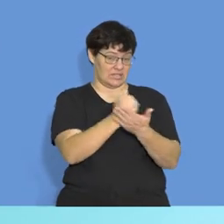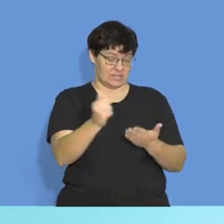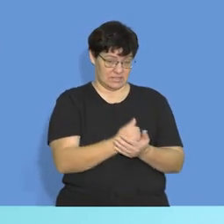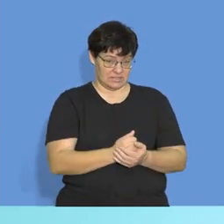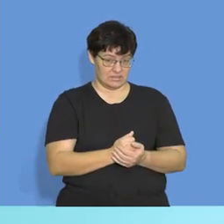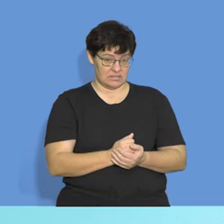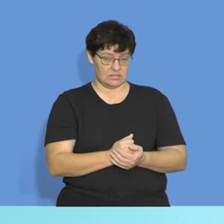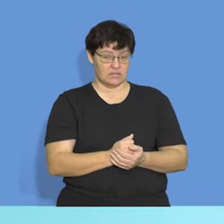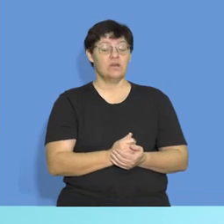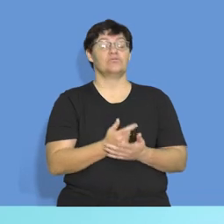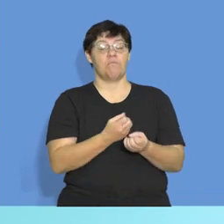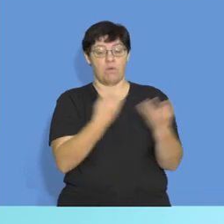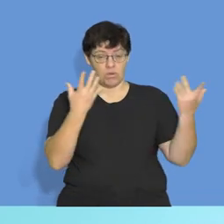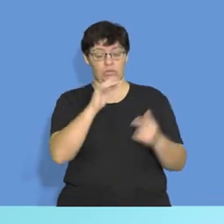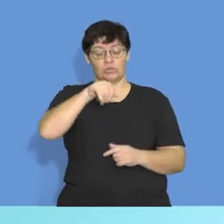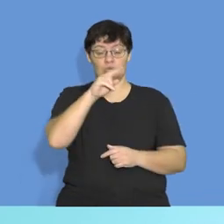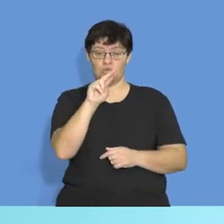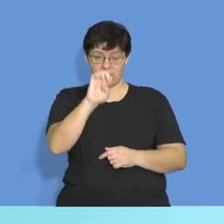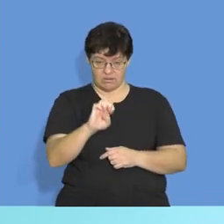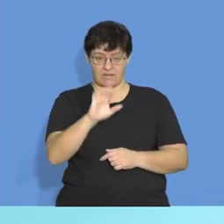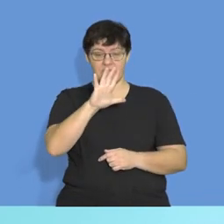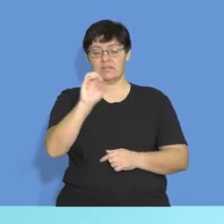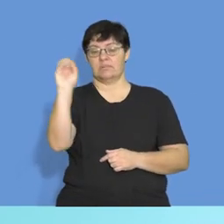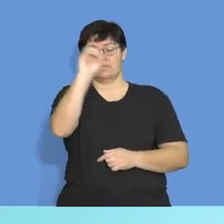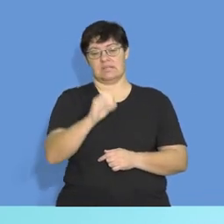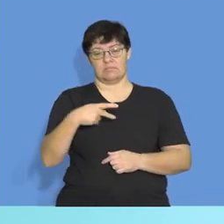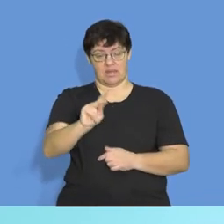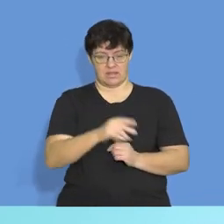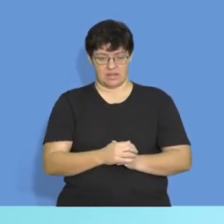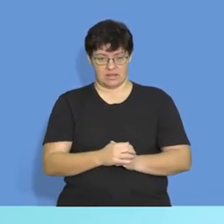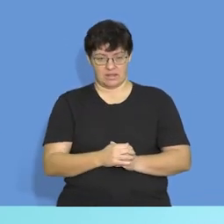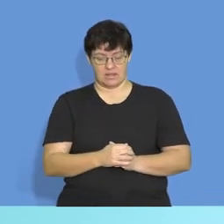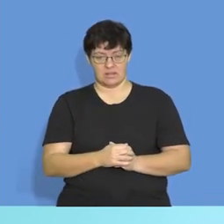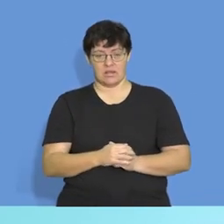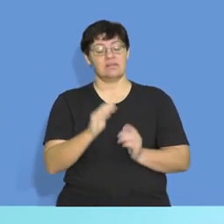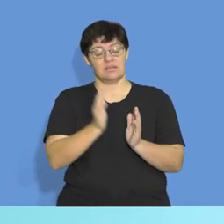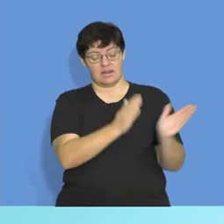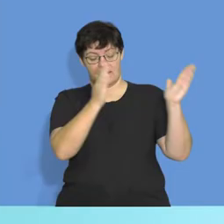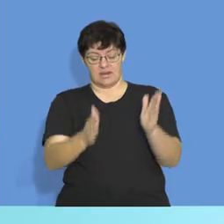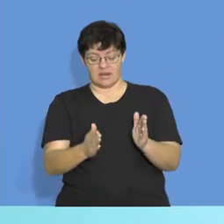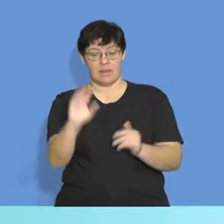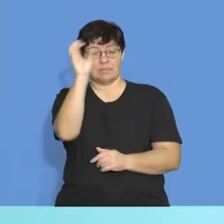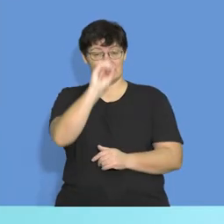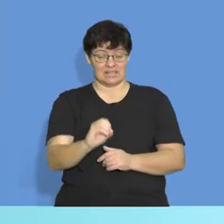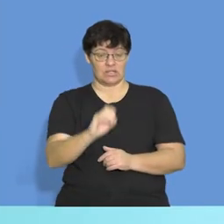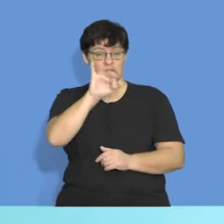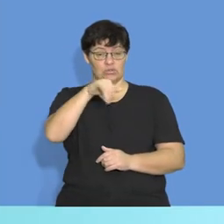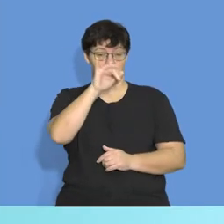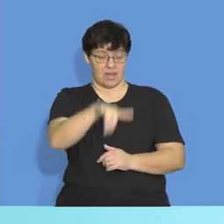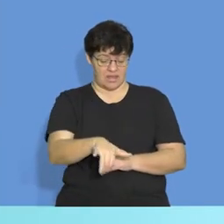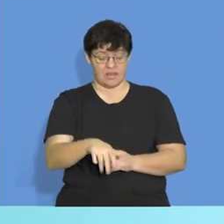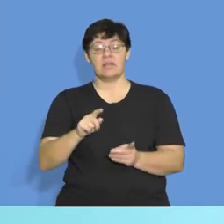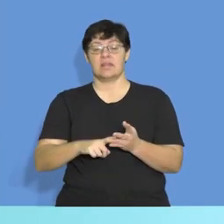will pay in June, right? A percentage will pay in July, a percentage will pay in August,